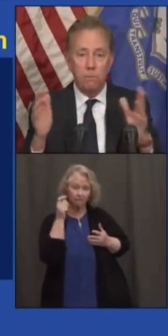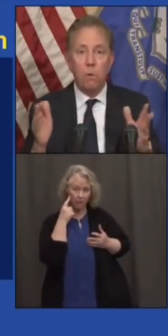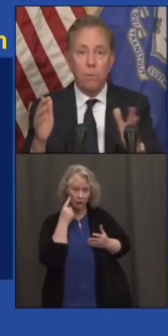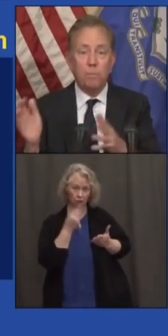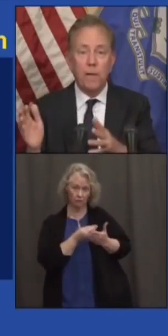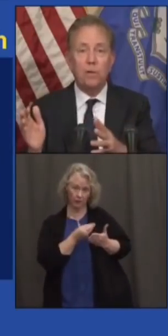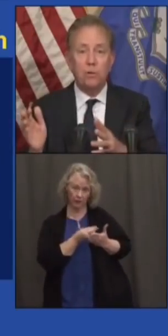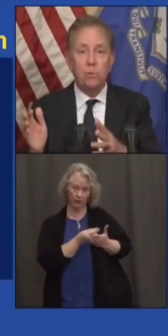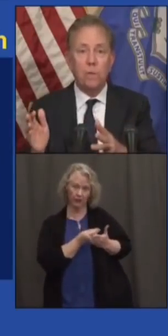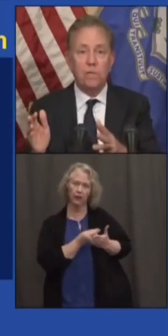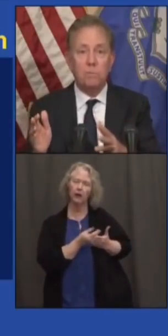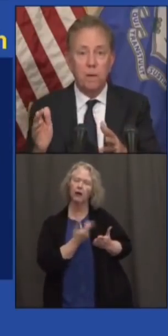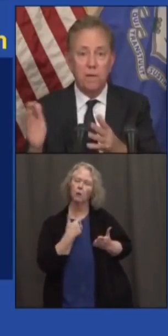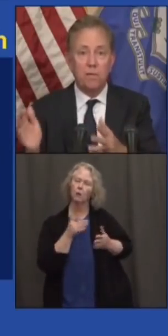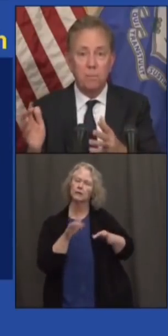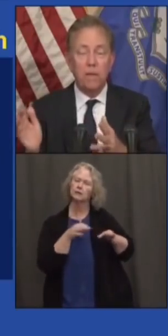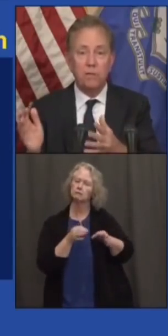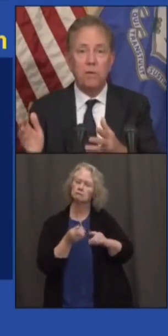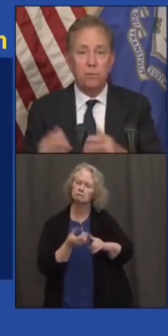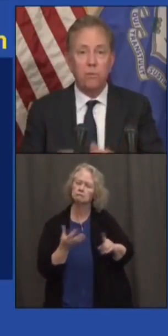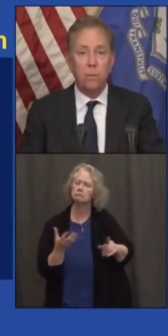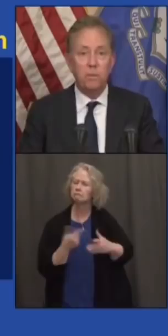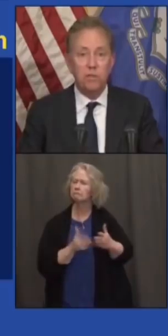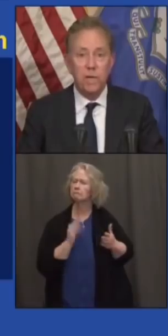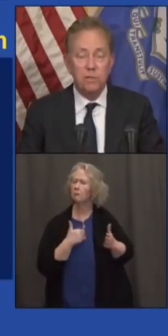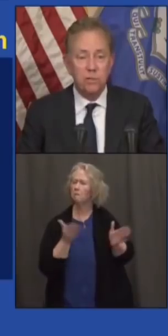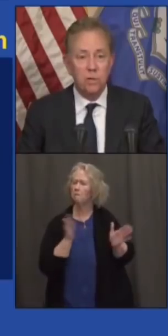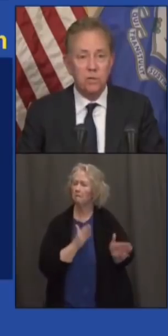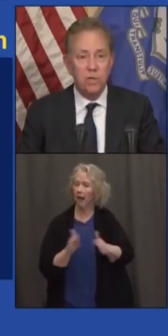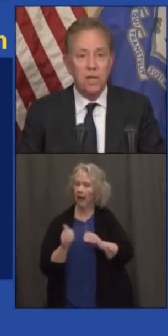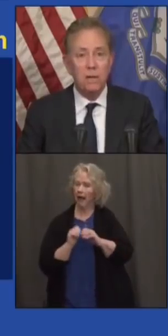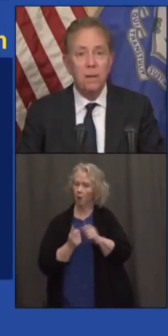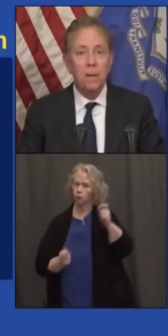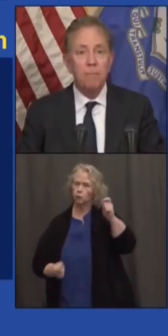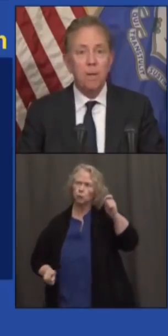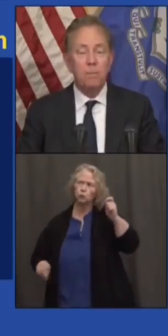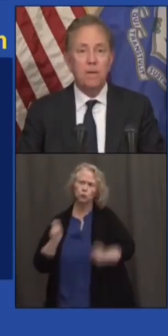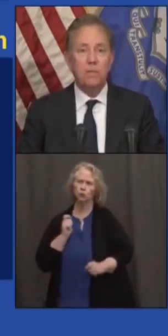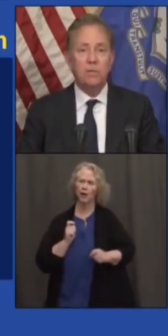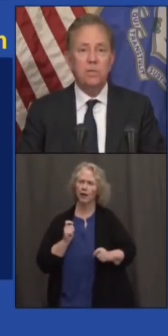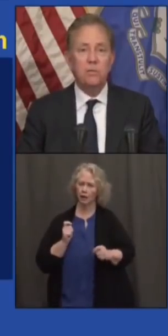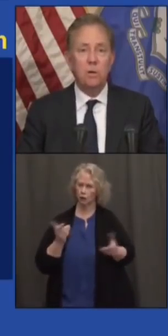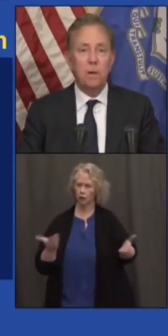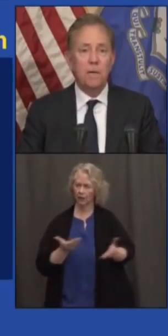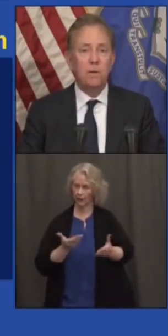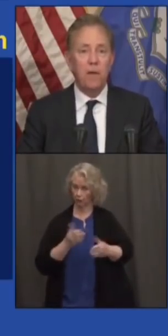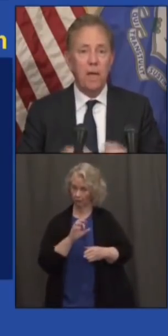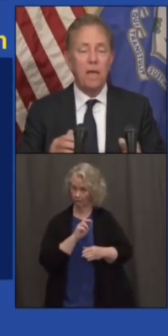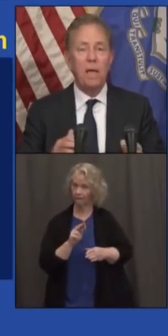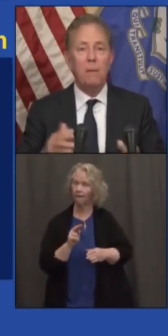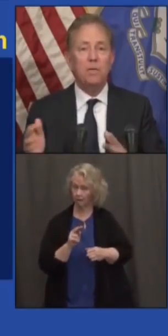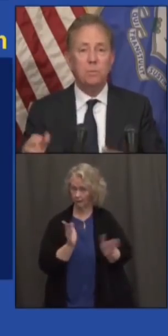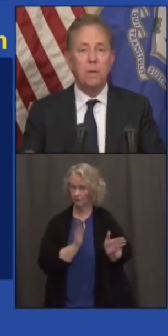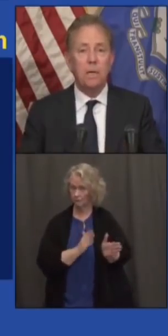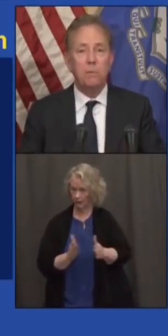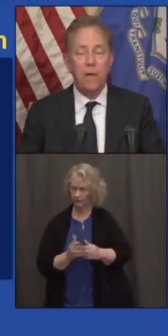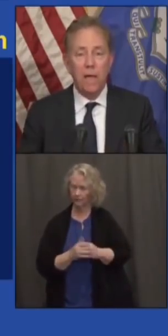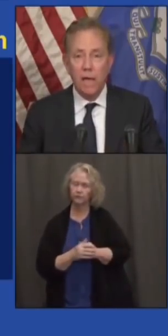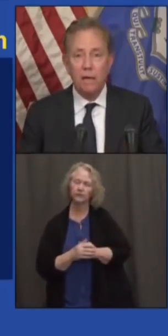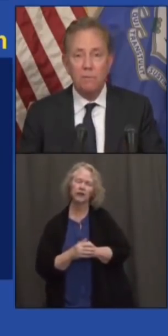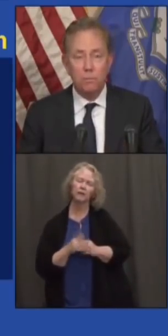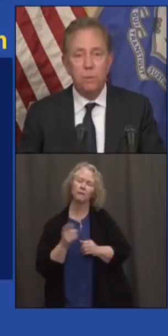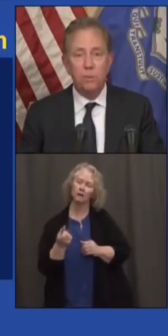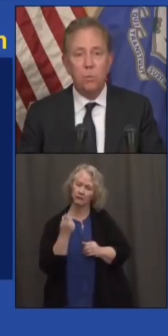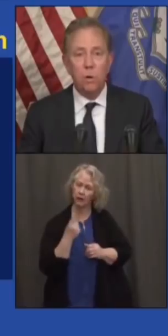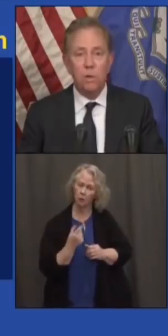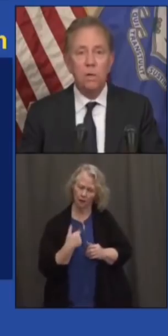about what we plan to do with this money to make transformative changes in our state. But it just is a reminder of, A, how much money we